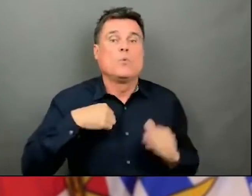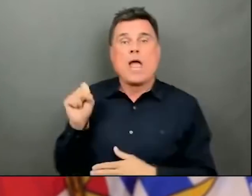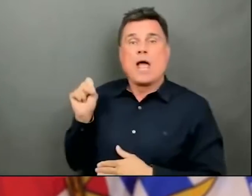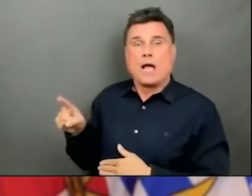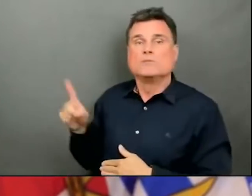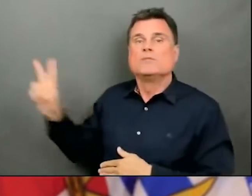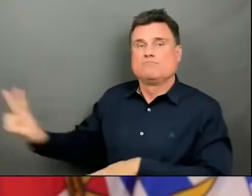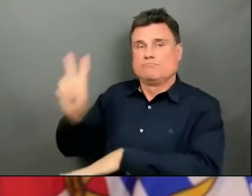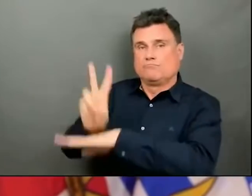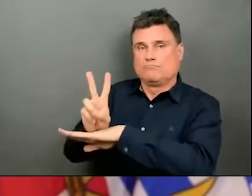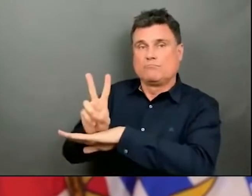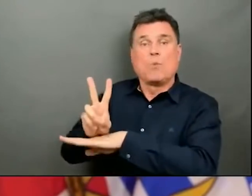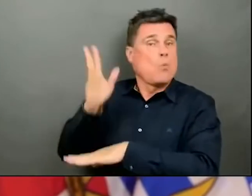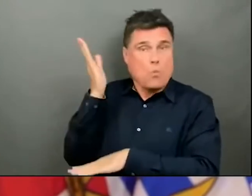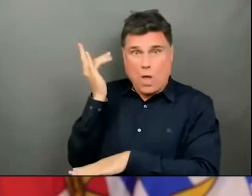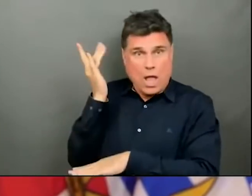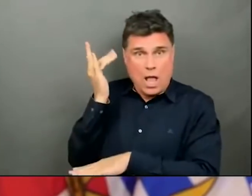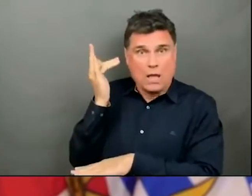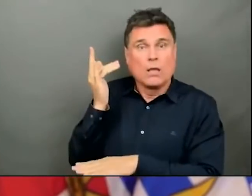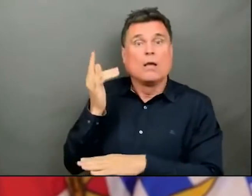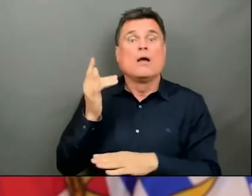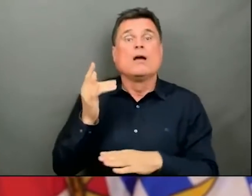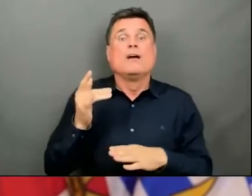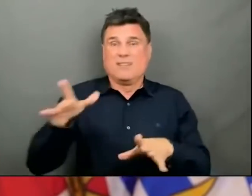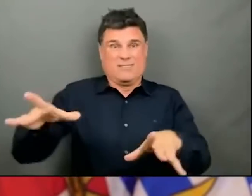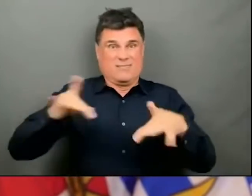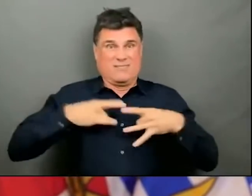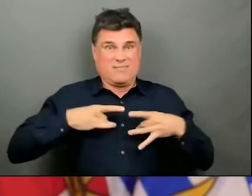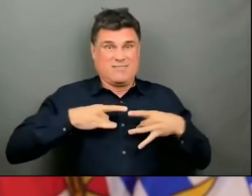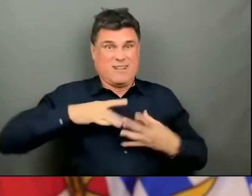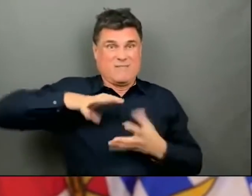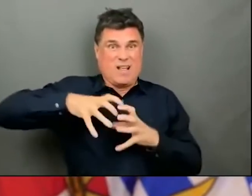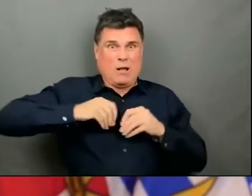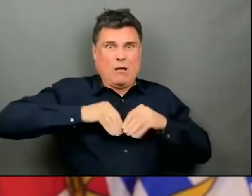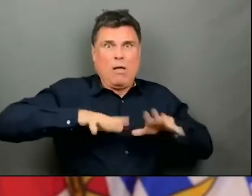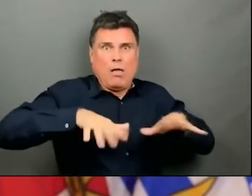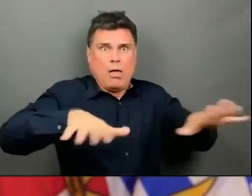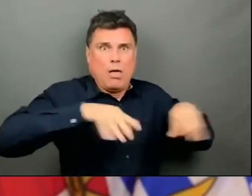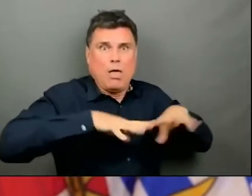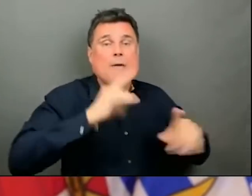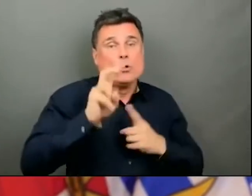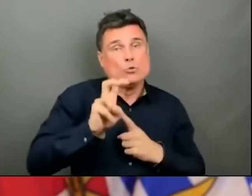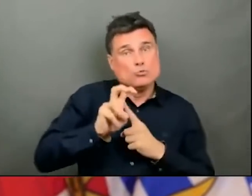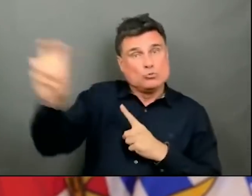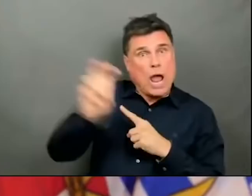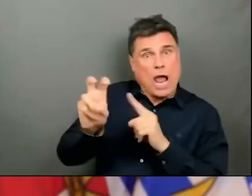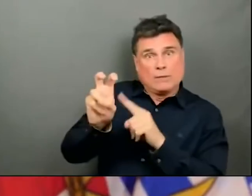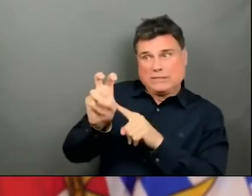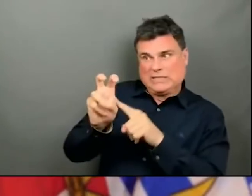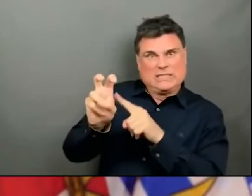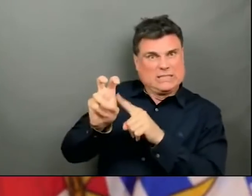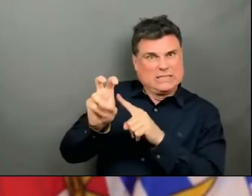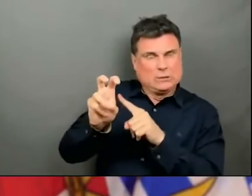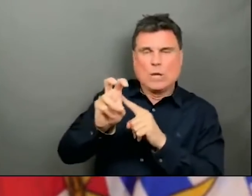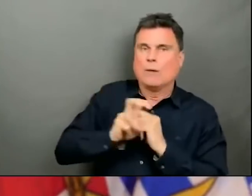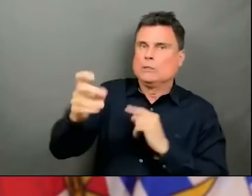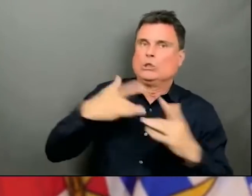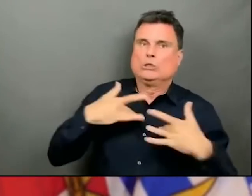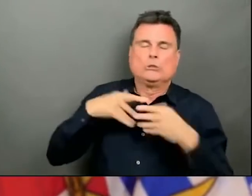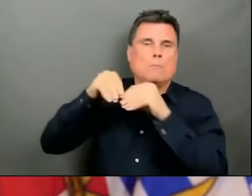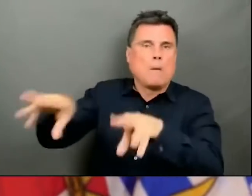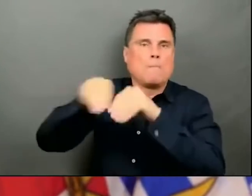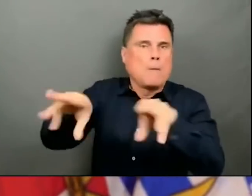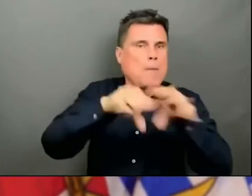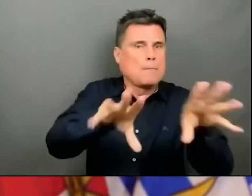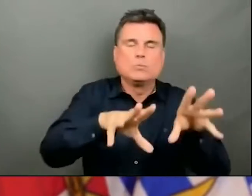transmission rates we are having, travel will spread the virus rapidly. further. Staying in our local communities means we